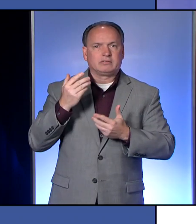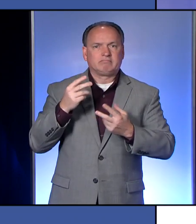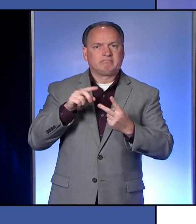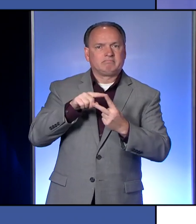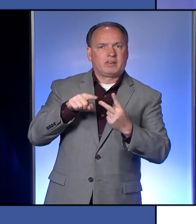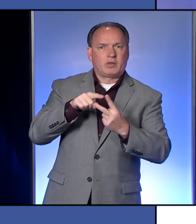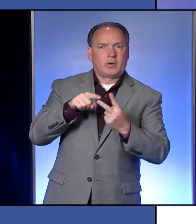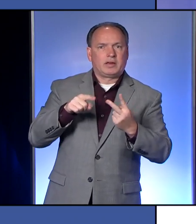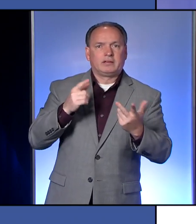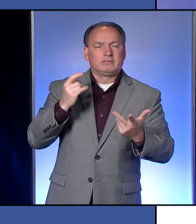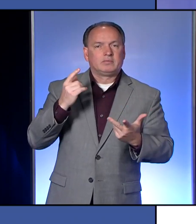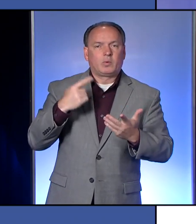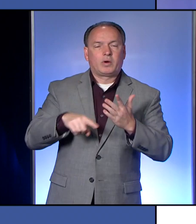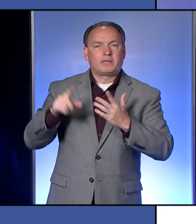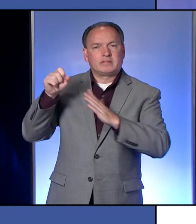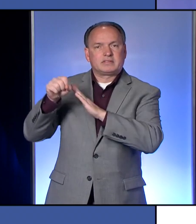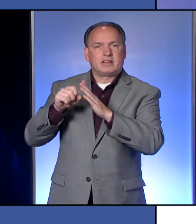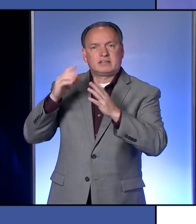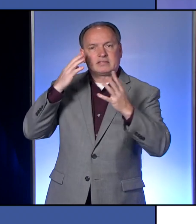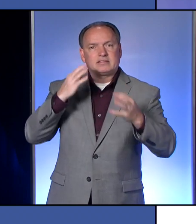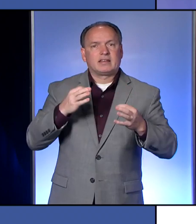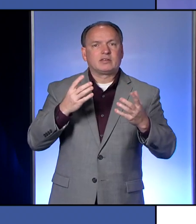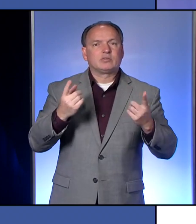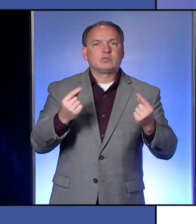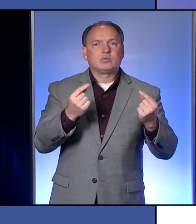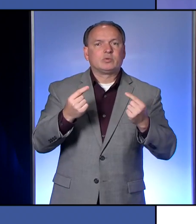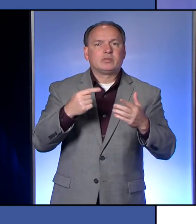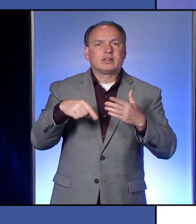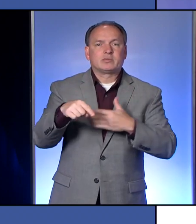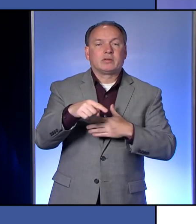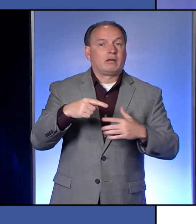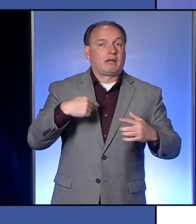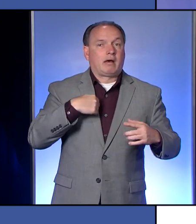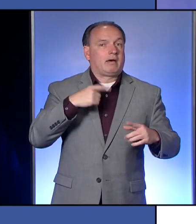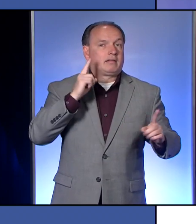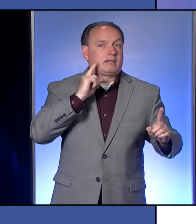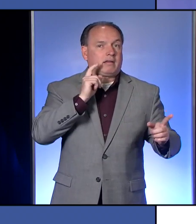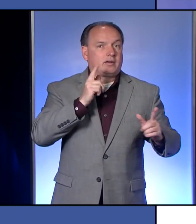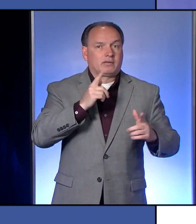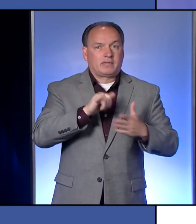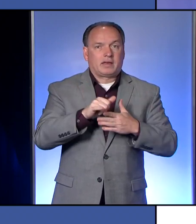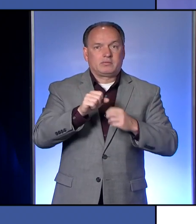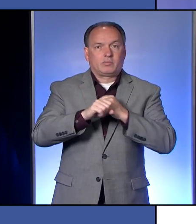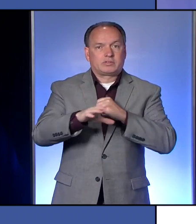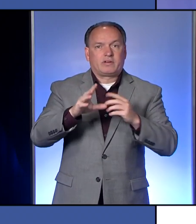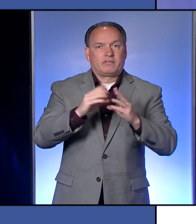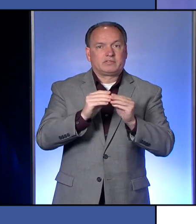on what the state might be looking to do this week. And I did not hear that press conference myself either.